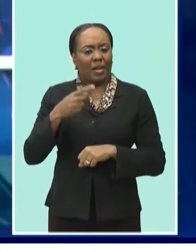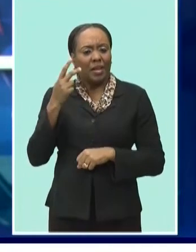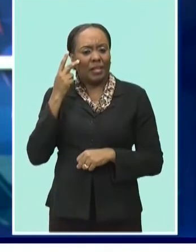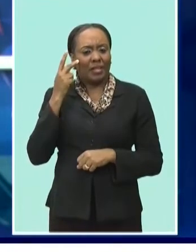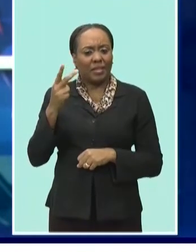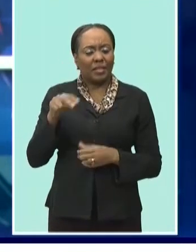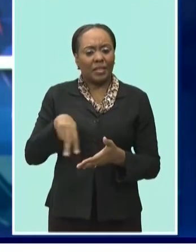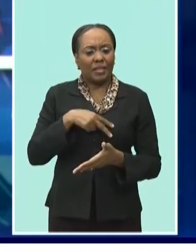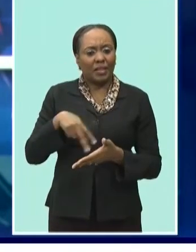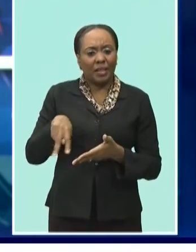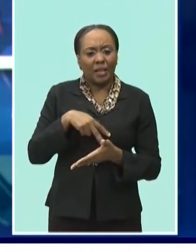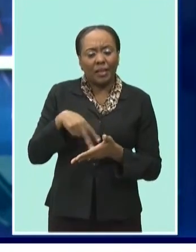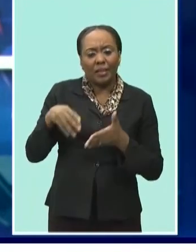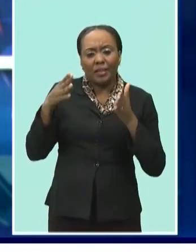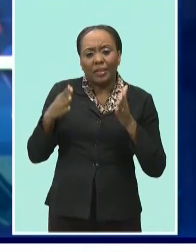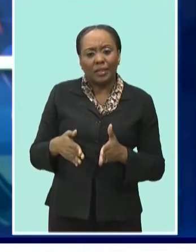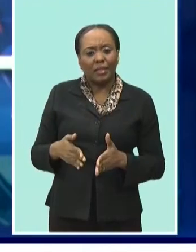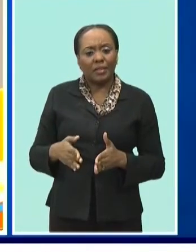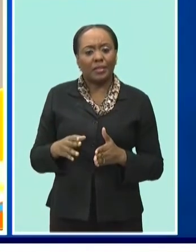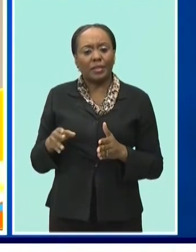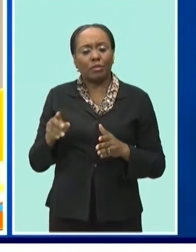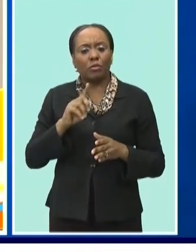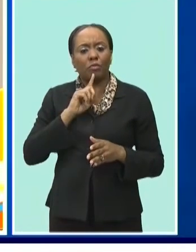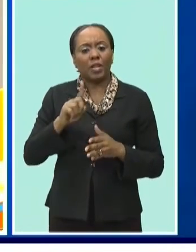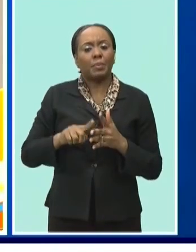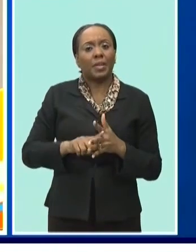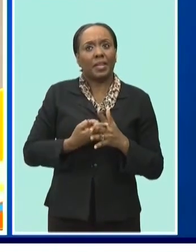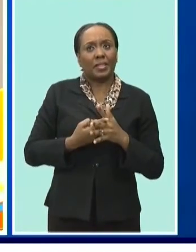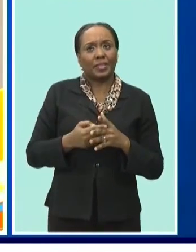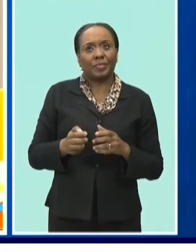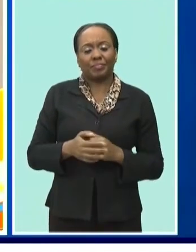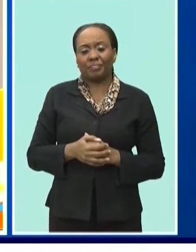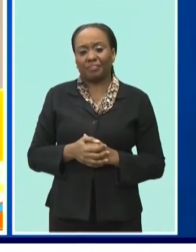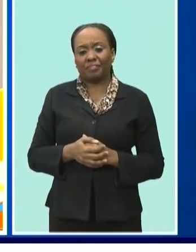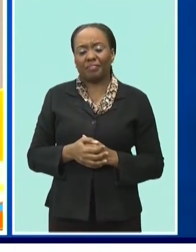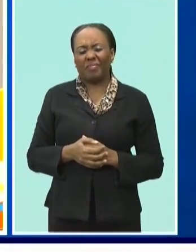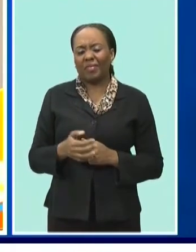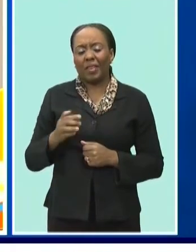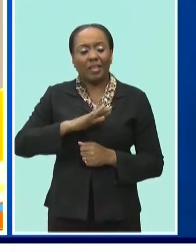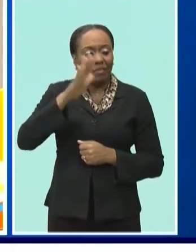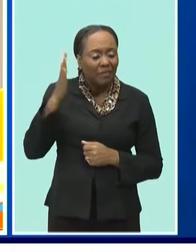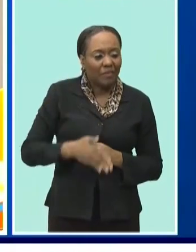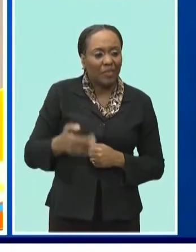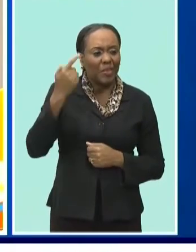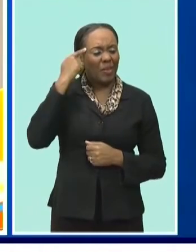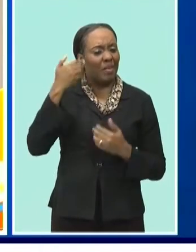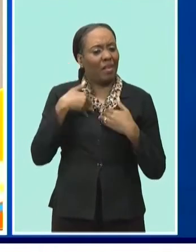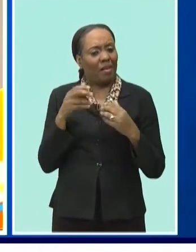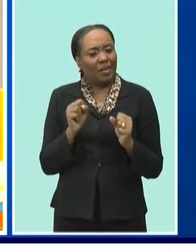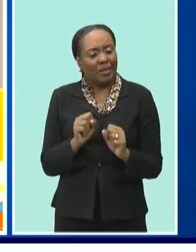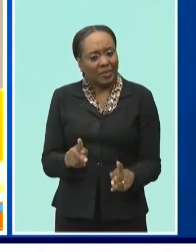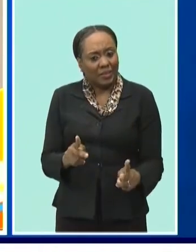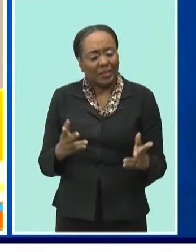Brooklynettes as pioneers. We probably never thought we would have an opportunity like that.